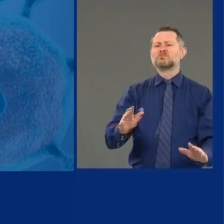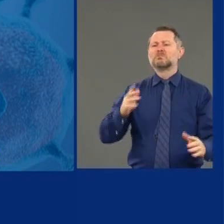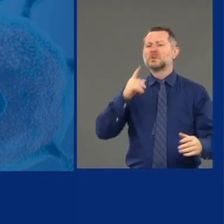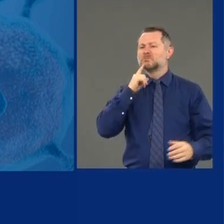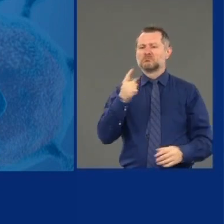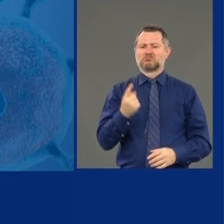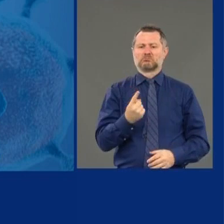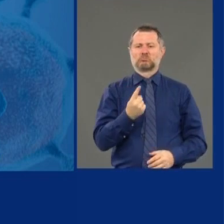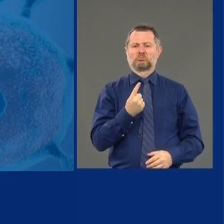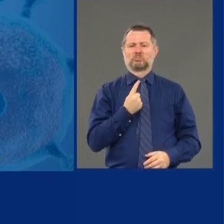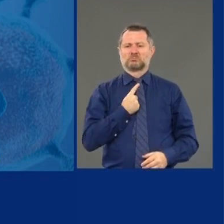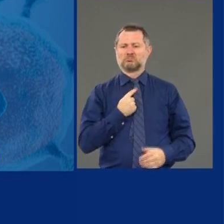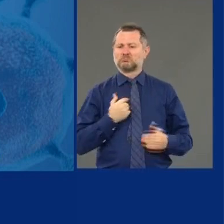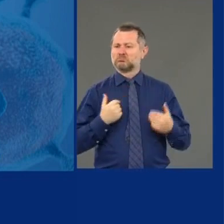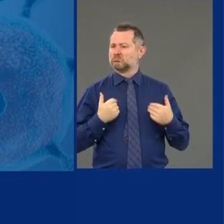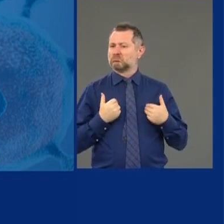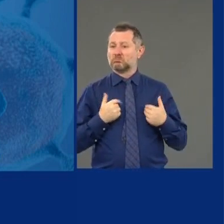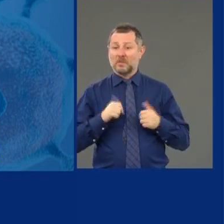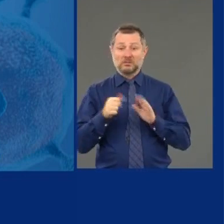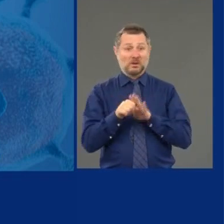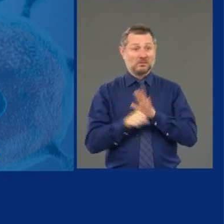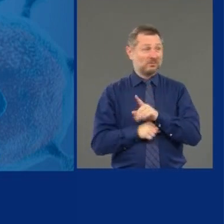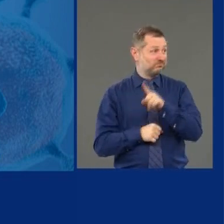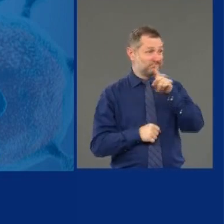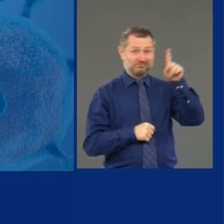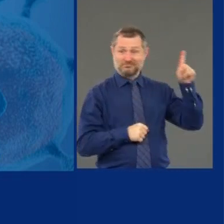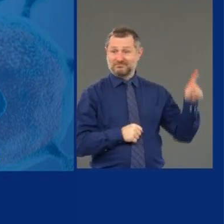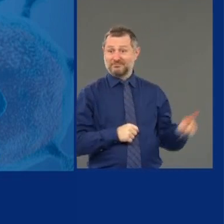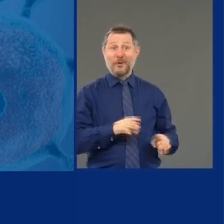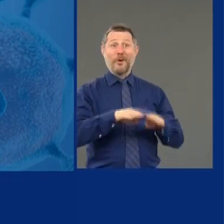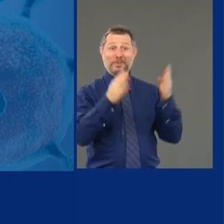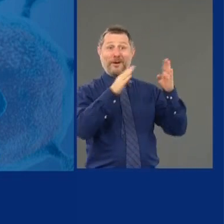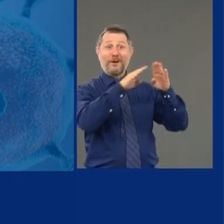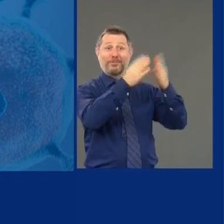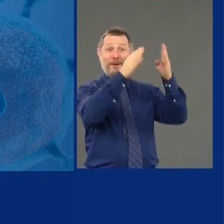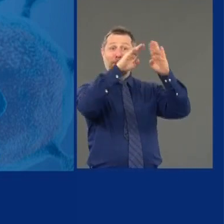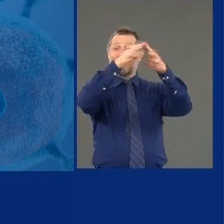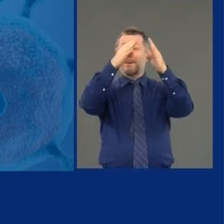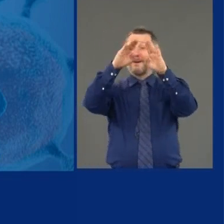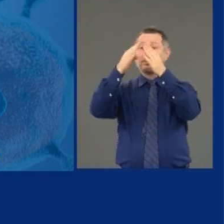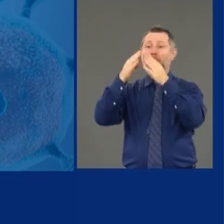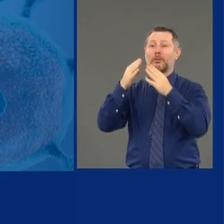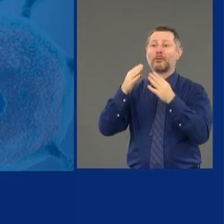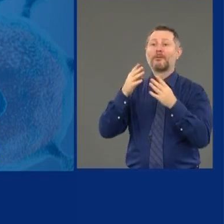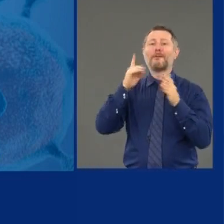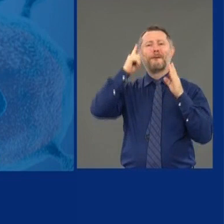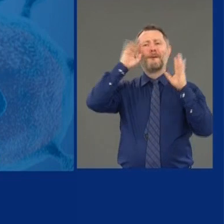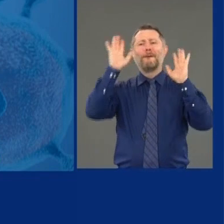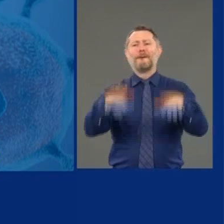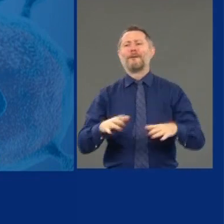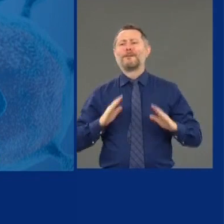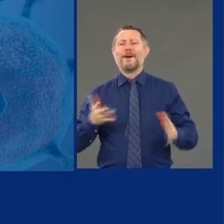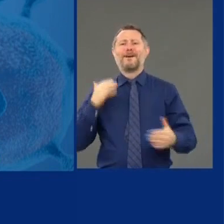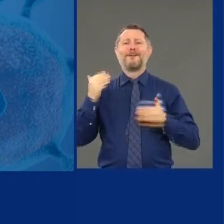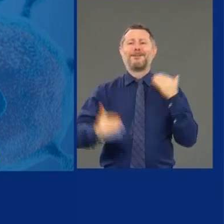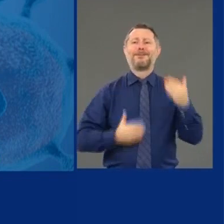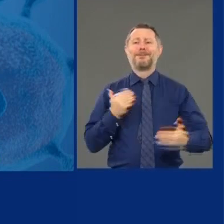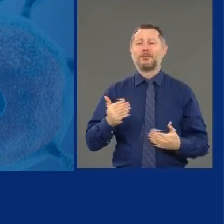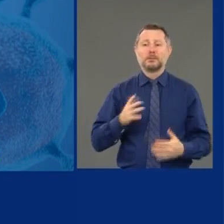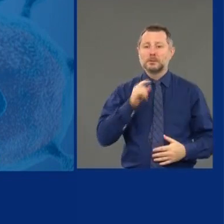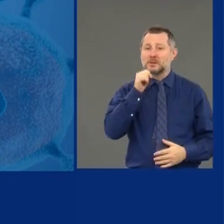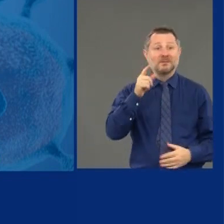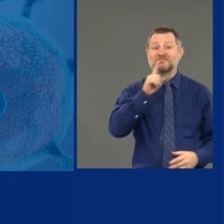When you look at all the other states around the country where they did the reopening, they didn't do it